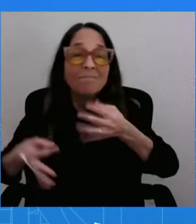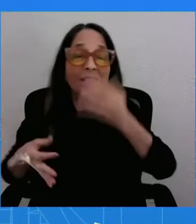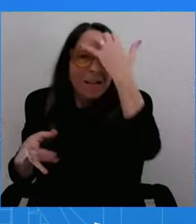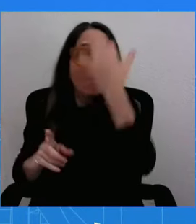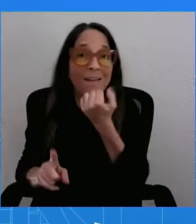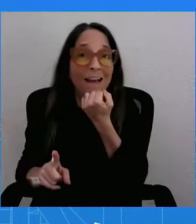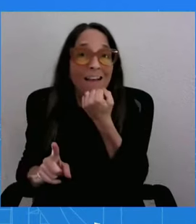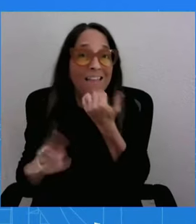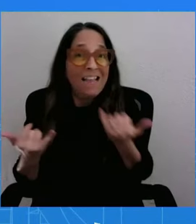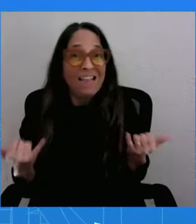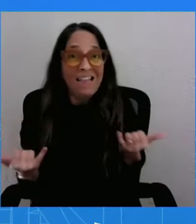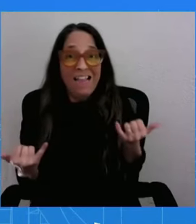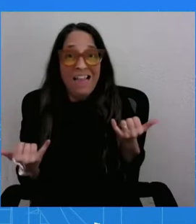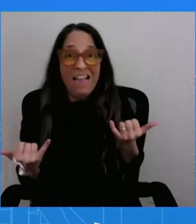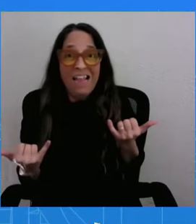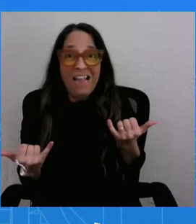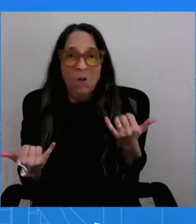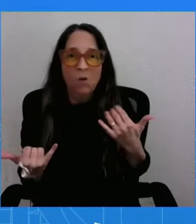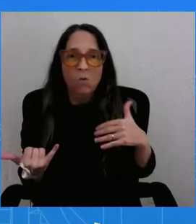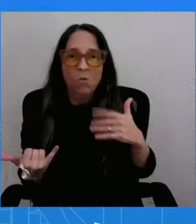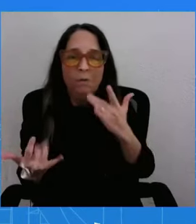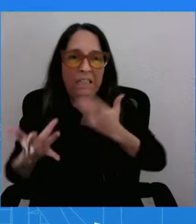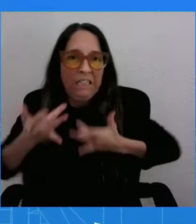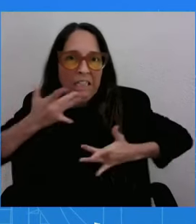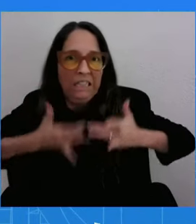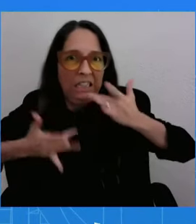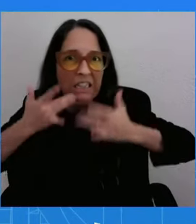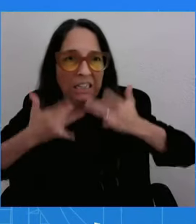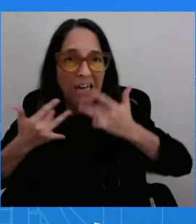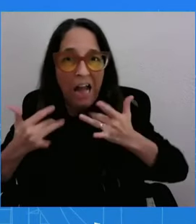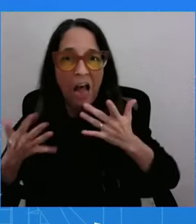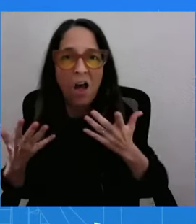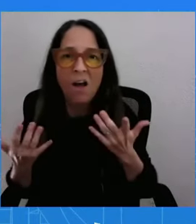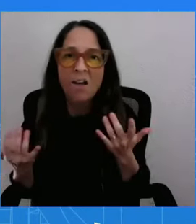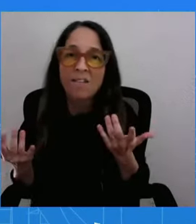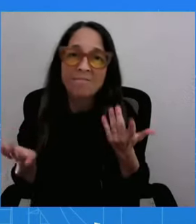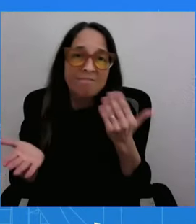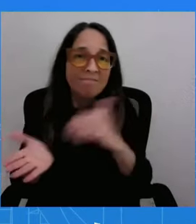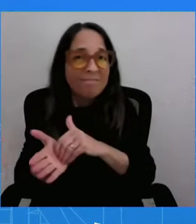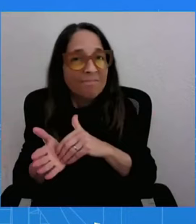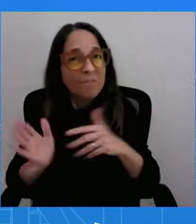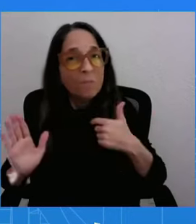yesterday, I think, prove that as well. Thank you so much. Thank you. it. Okay.